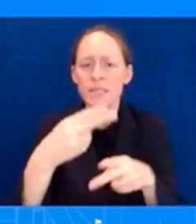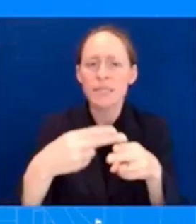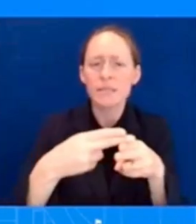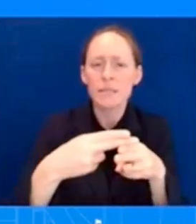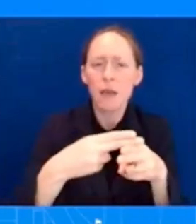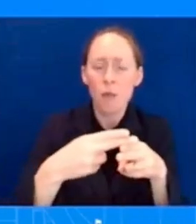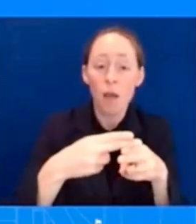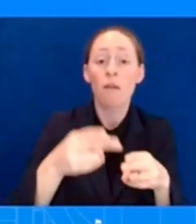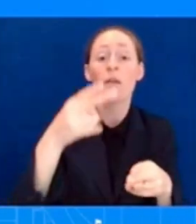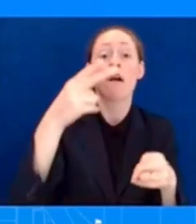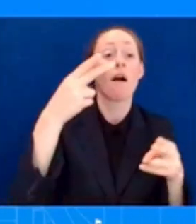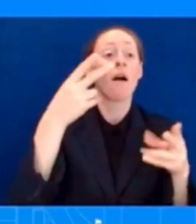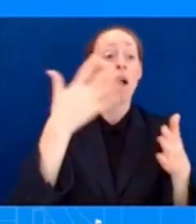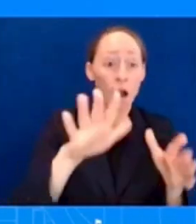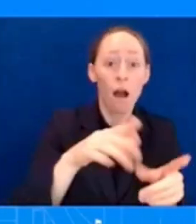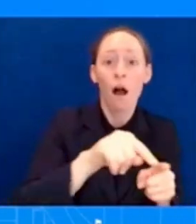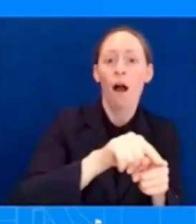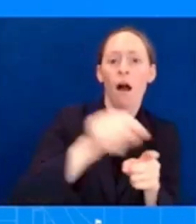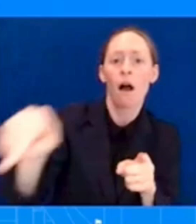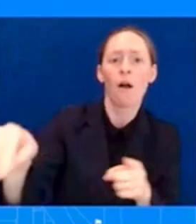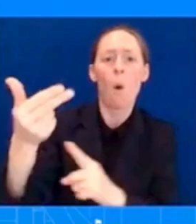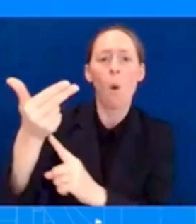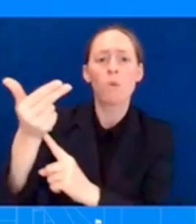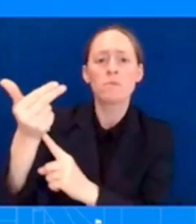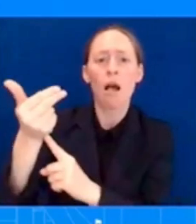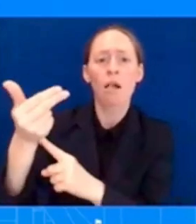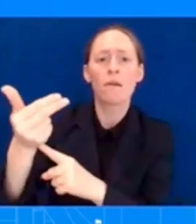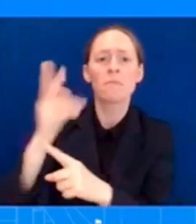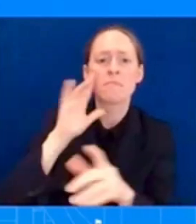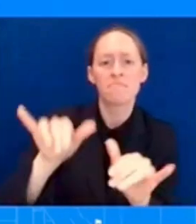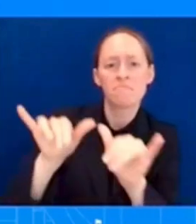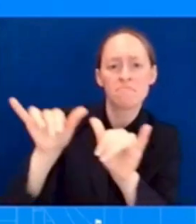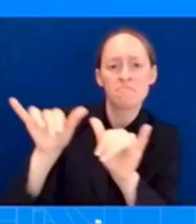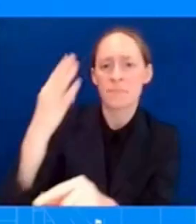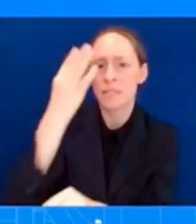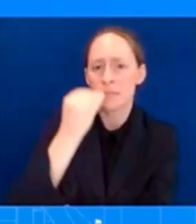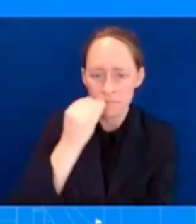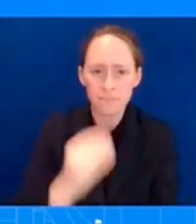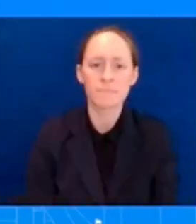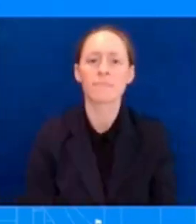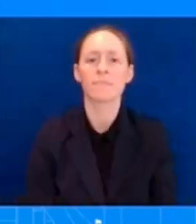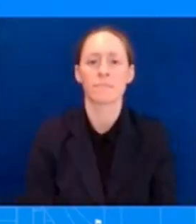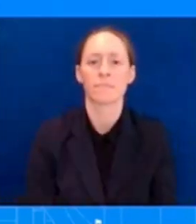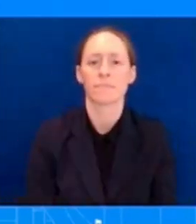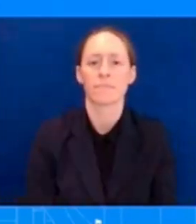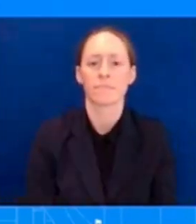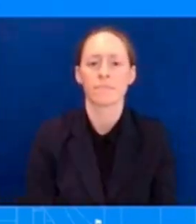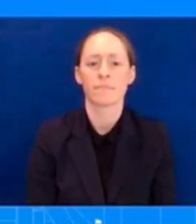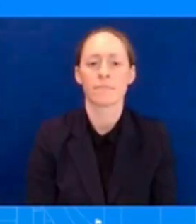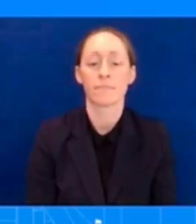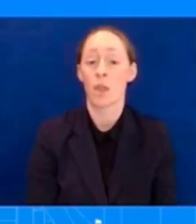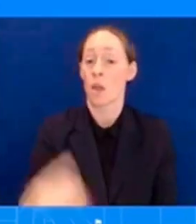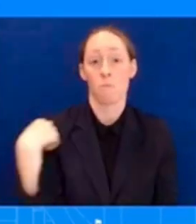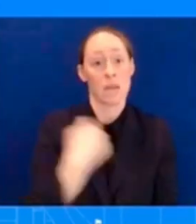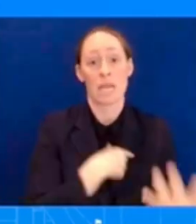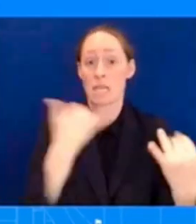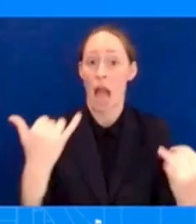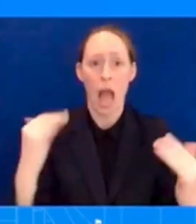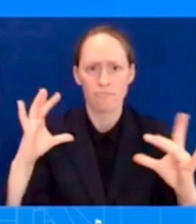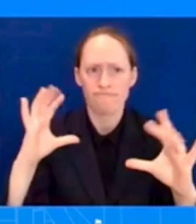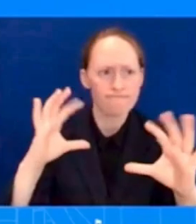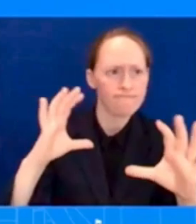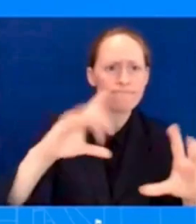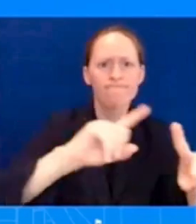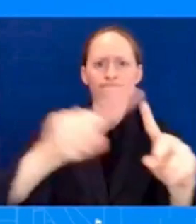them to move from shelters into pre-identified hotels or motels temporarily as they develop their long-term housing strategies